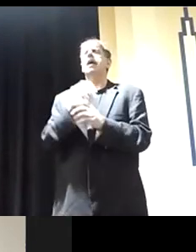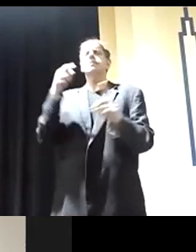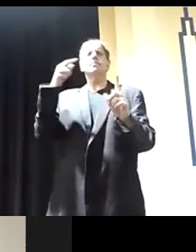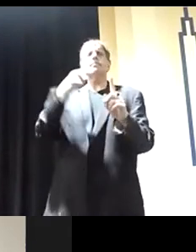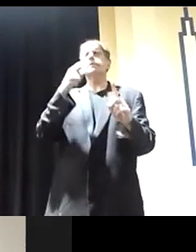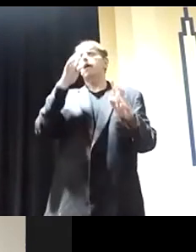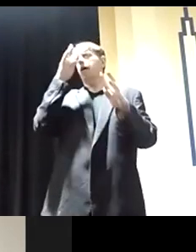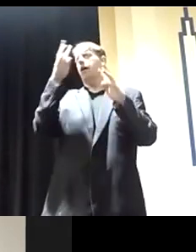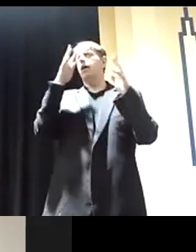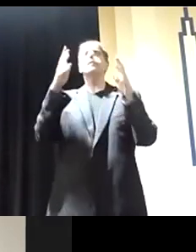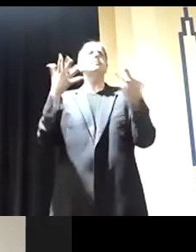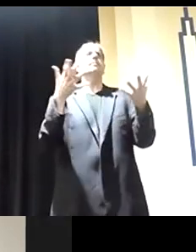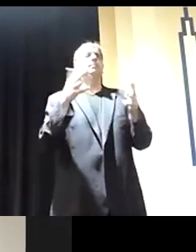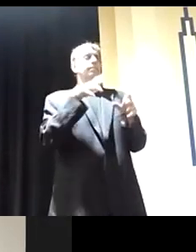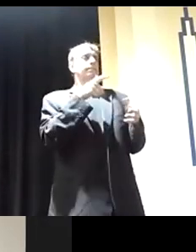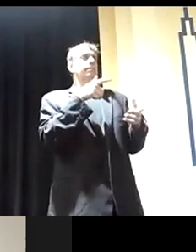when we have great kids.